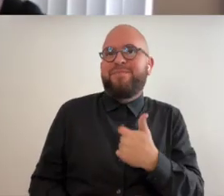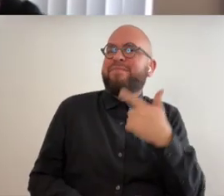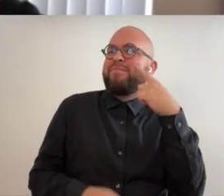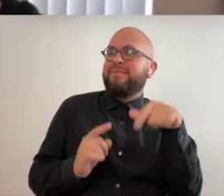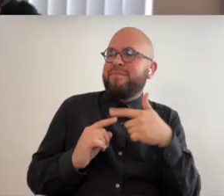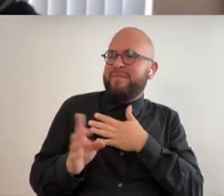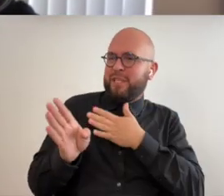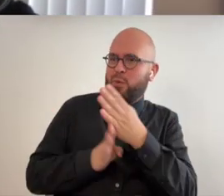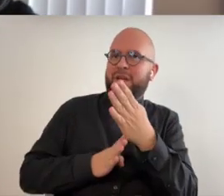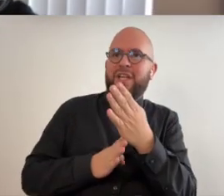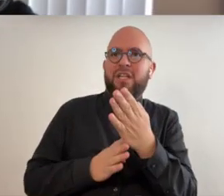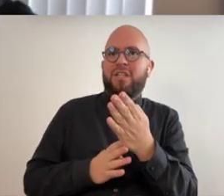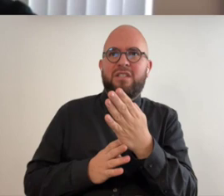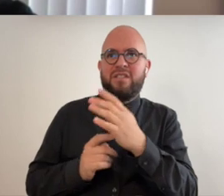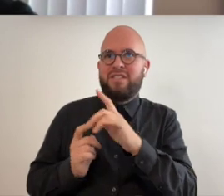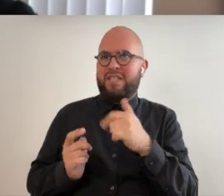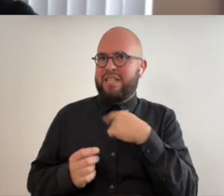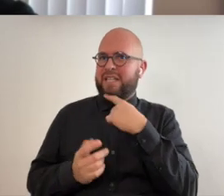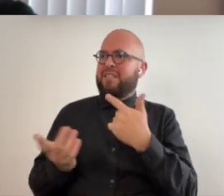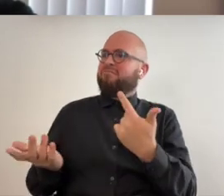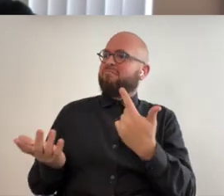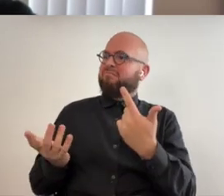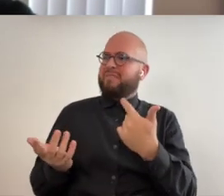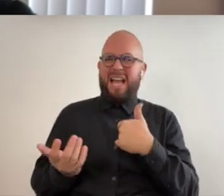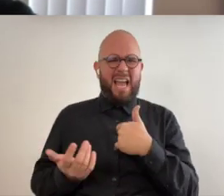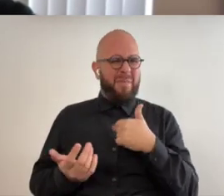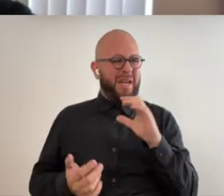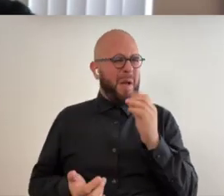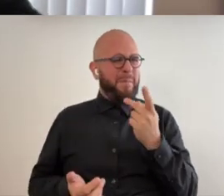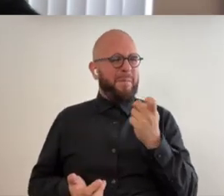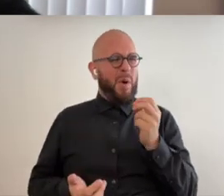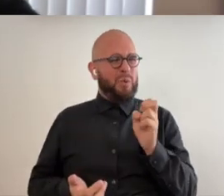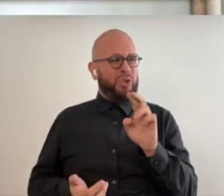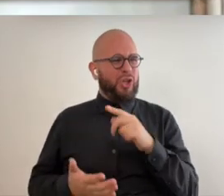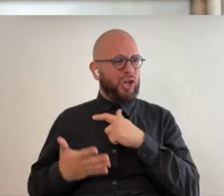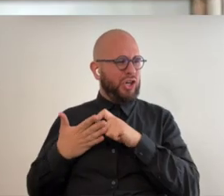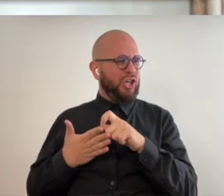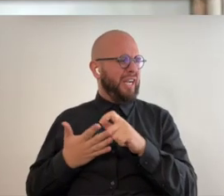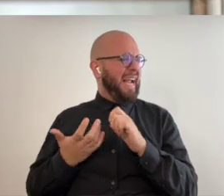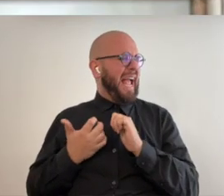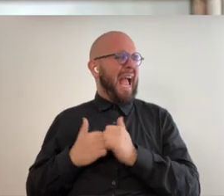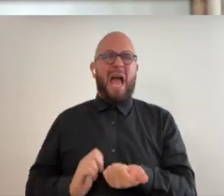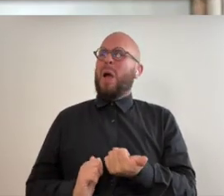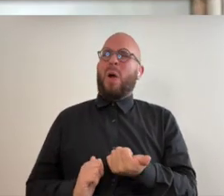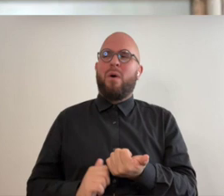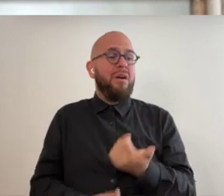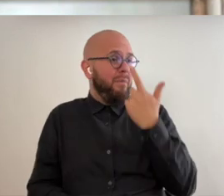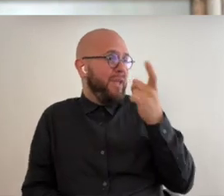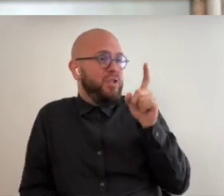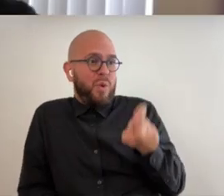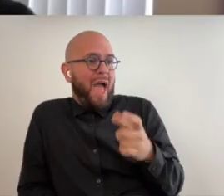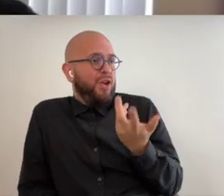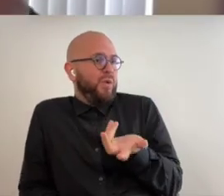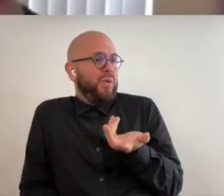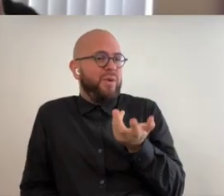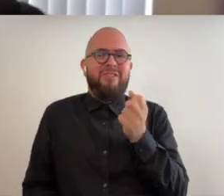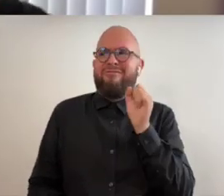i i think about the way my career has gone and i think i am a composer how i don't because you had to be i